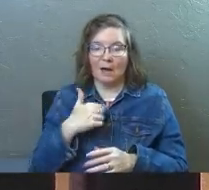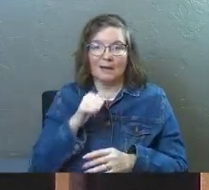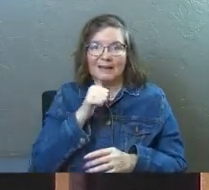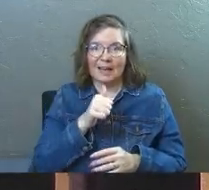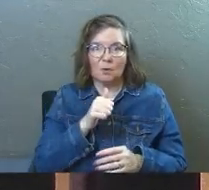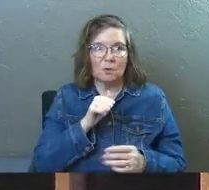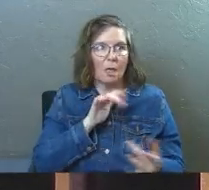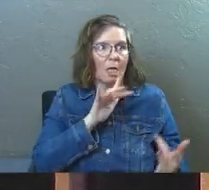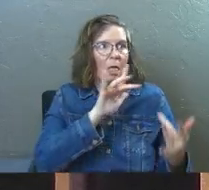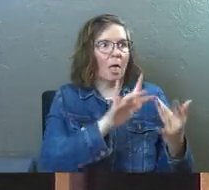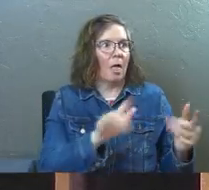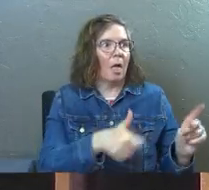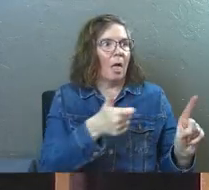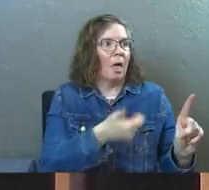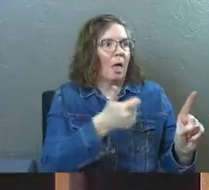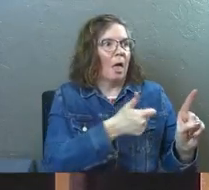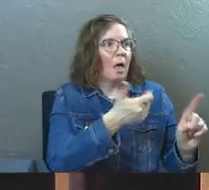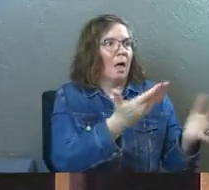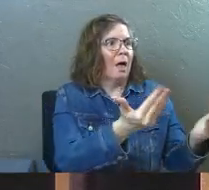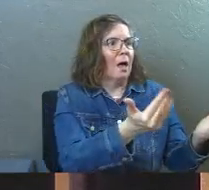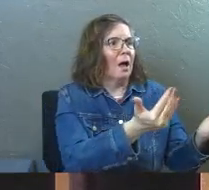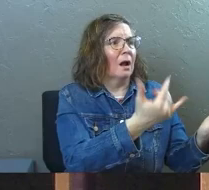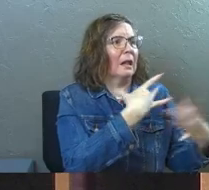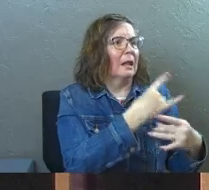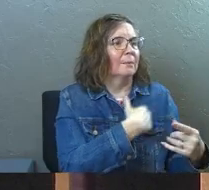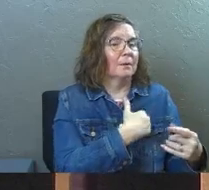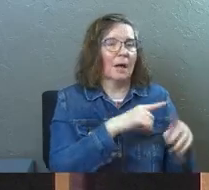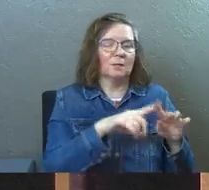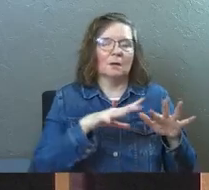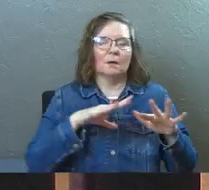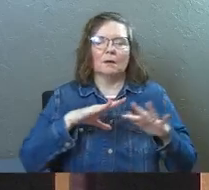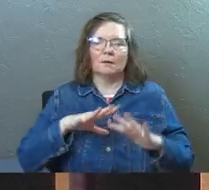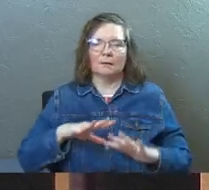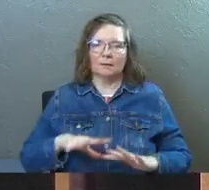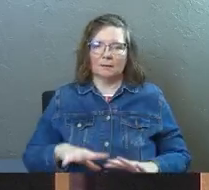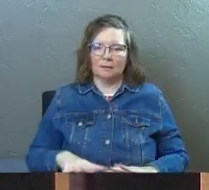was no longer reaching desperately for people. I started to relax